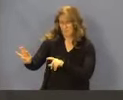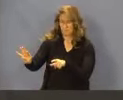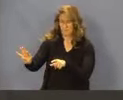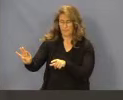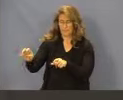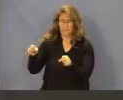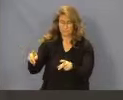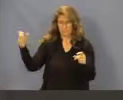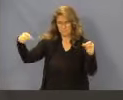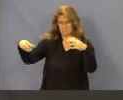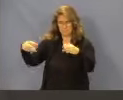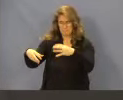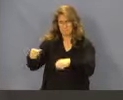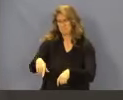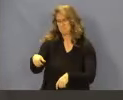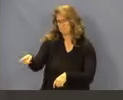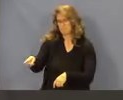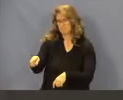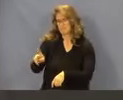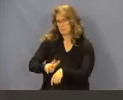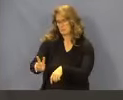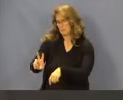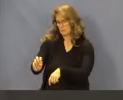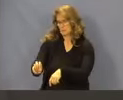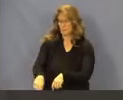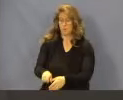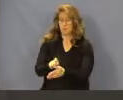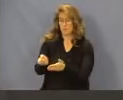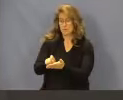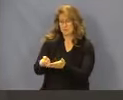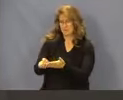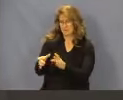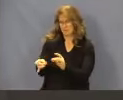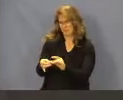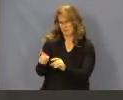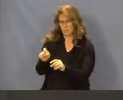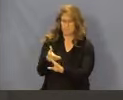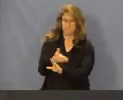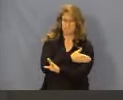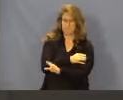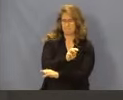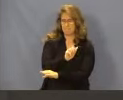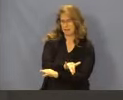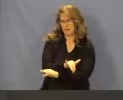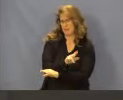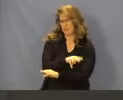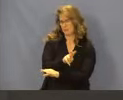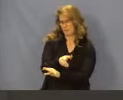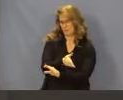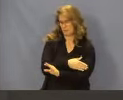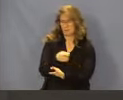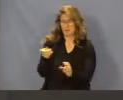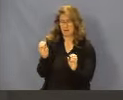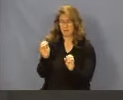2.30 PM. Written comments were due on or before May 22, 2024. No oral comments were